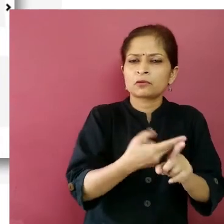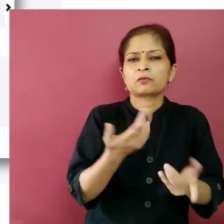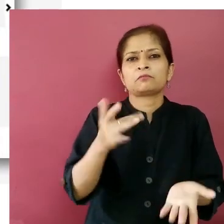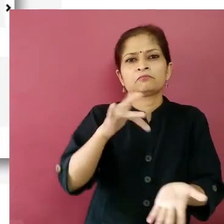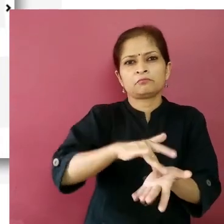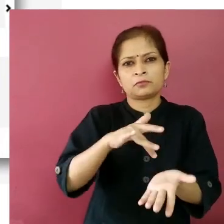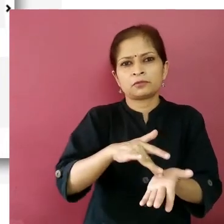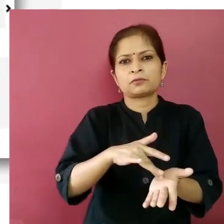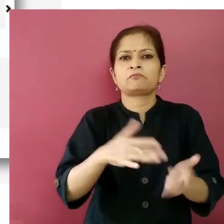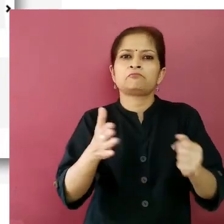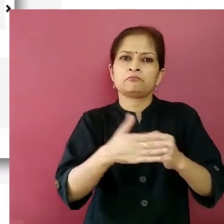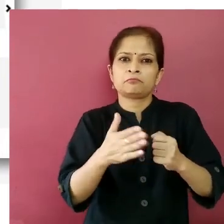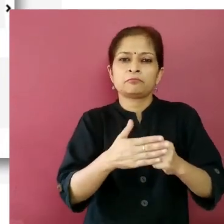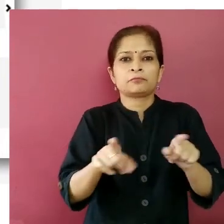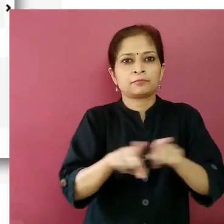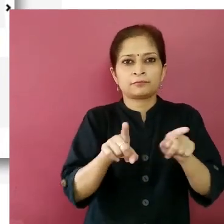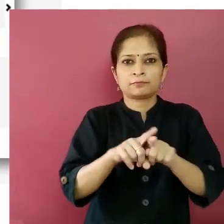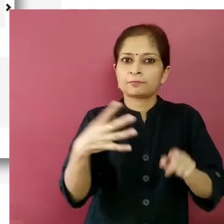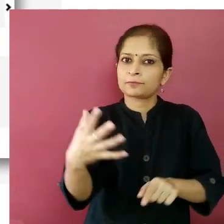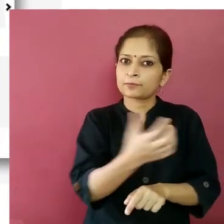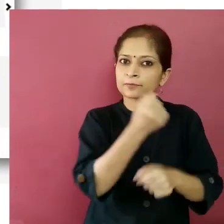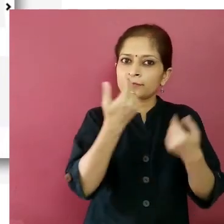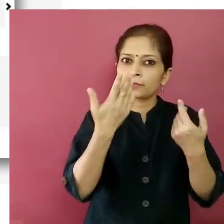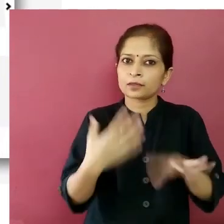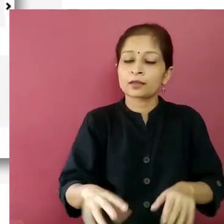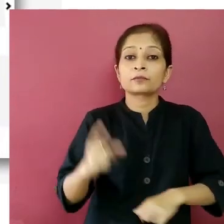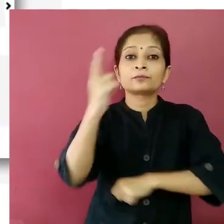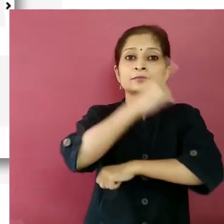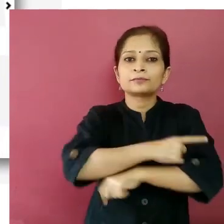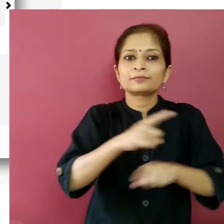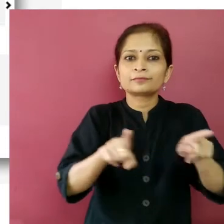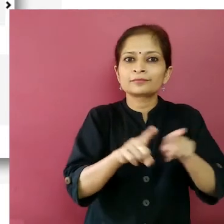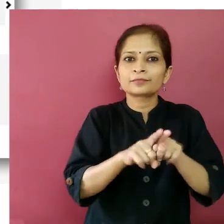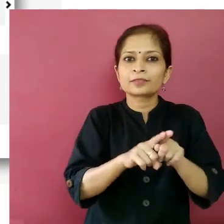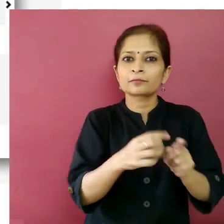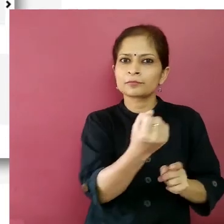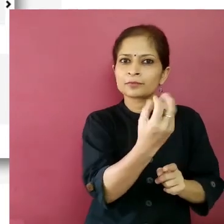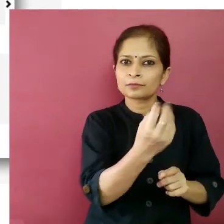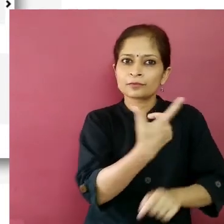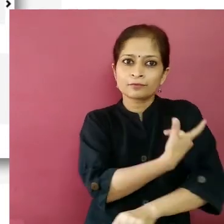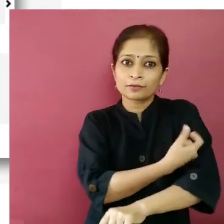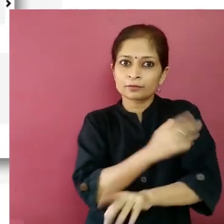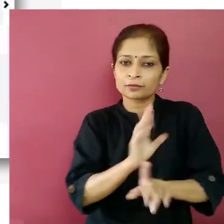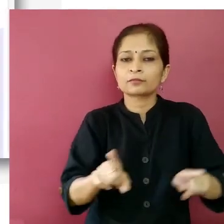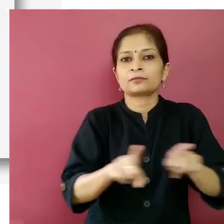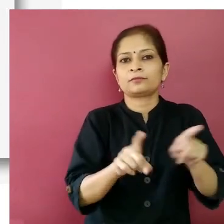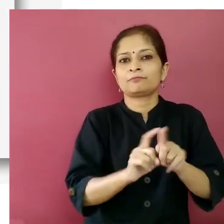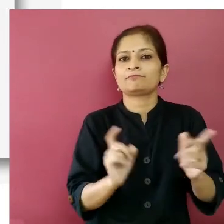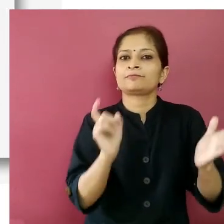vaccine type click on the button that shows the number of seats available for that particular vaccination center